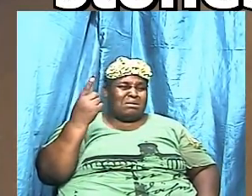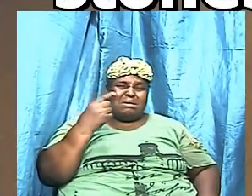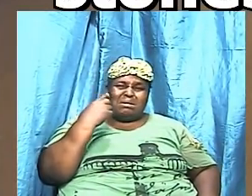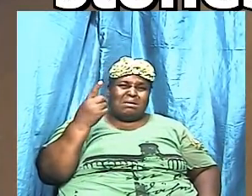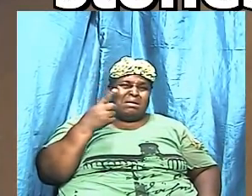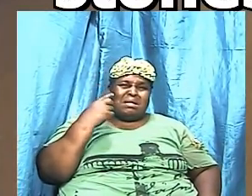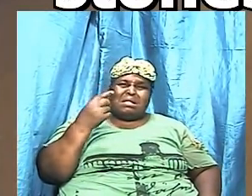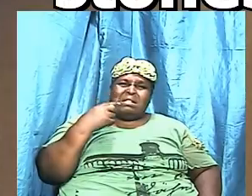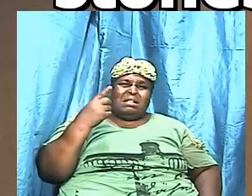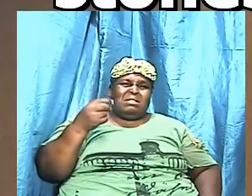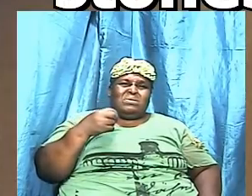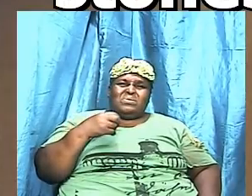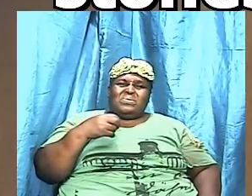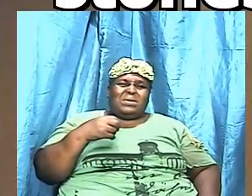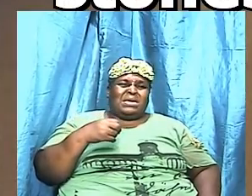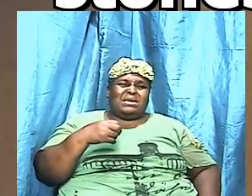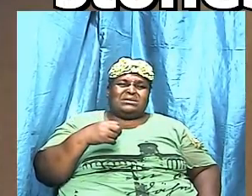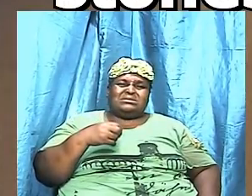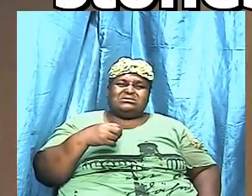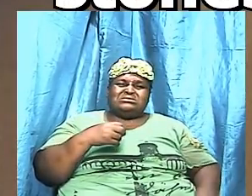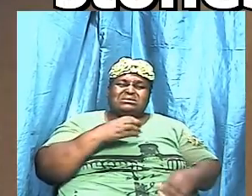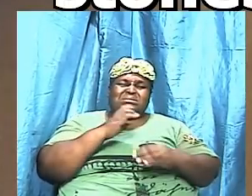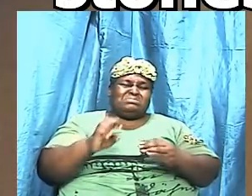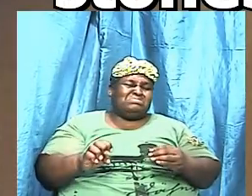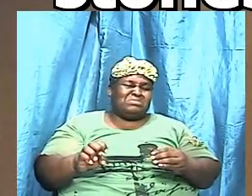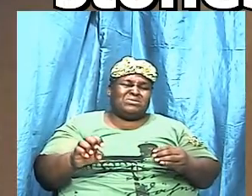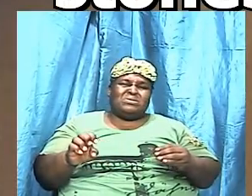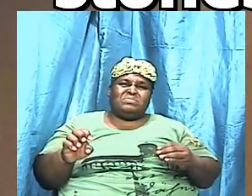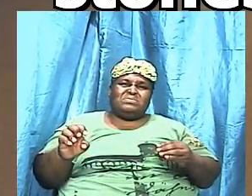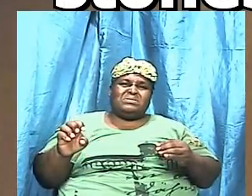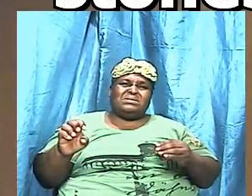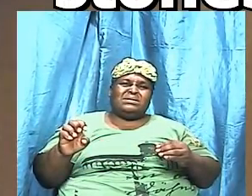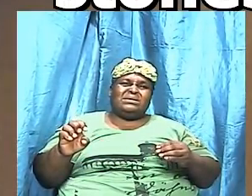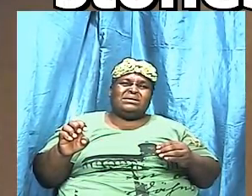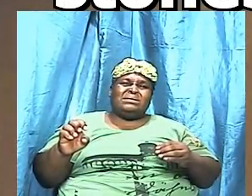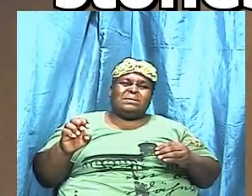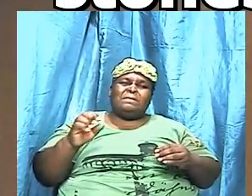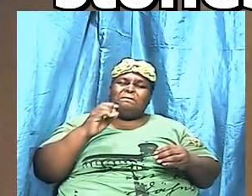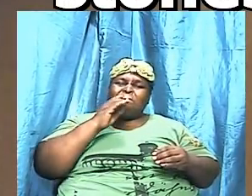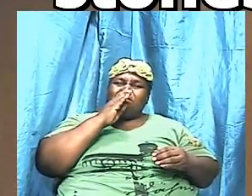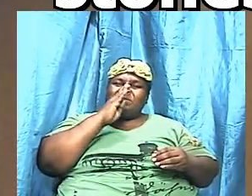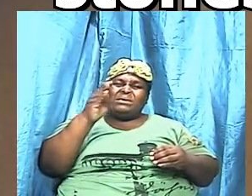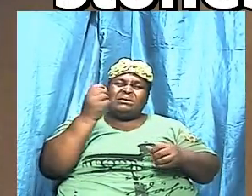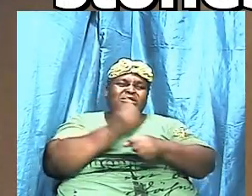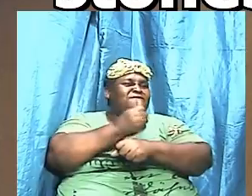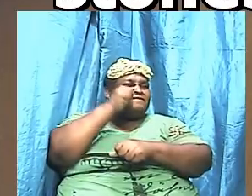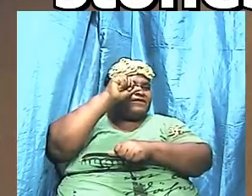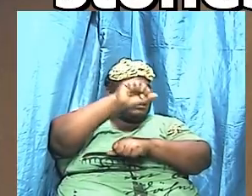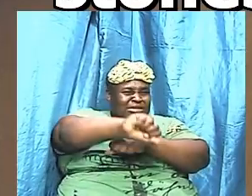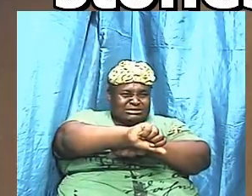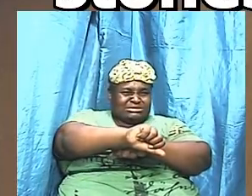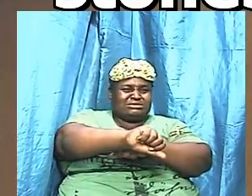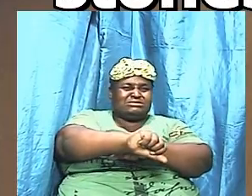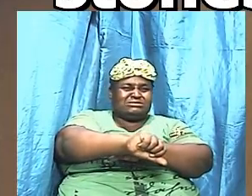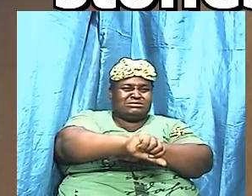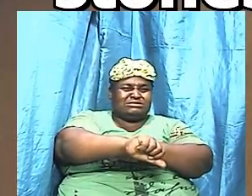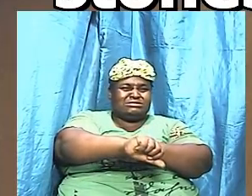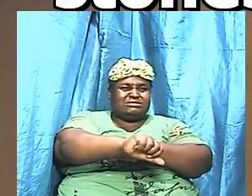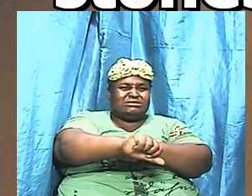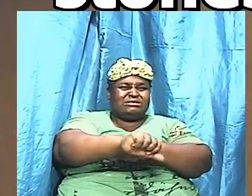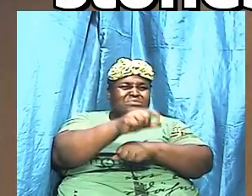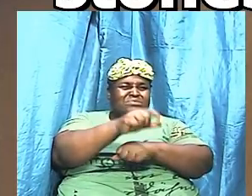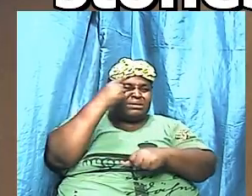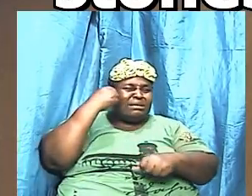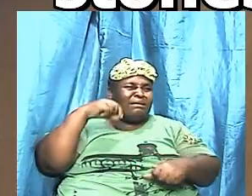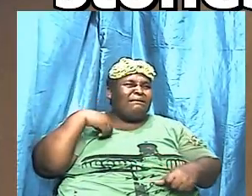punched over being thrust through because we misunderstand we misjudge how